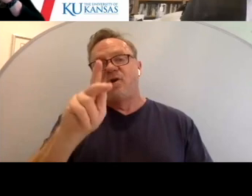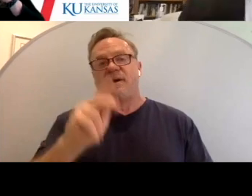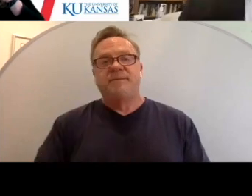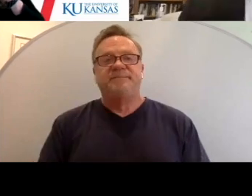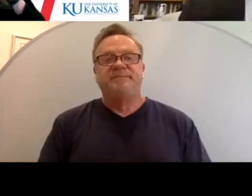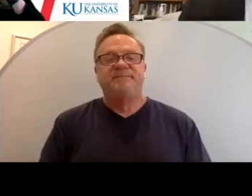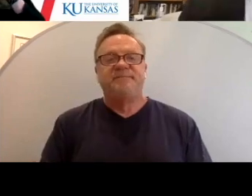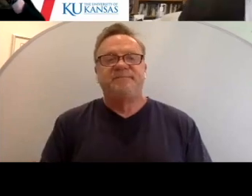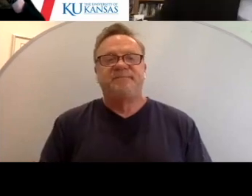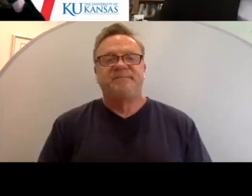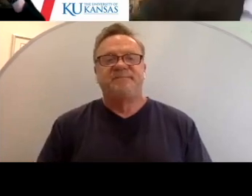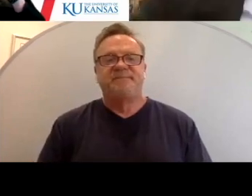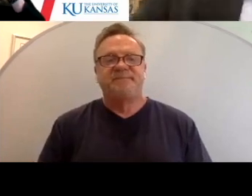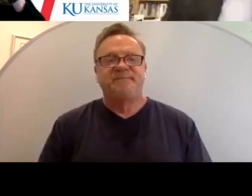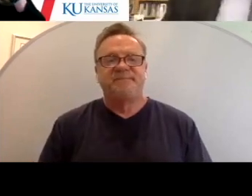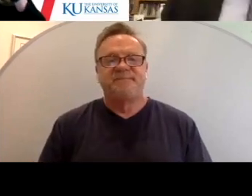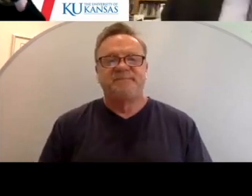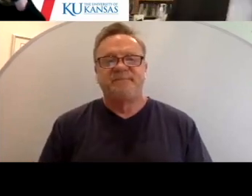Next slide.